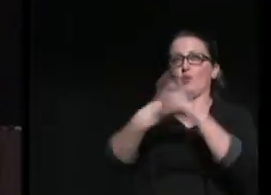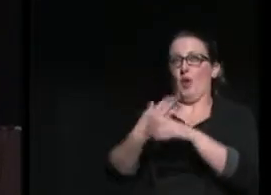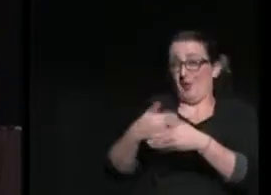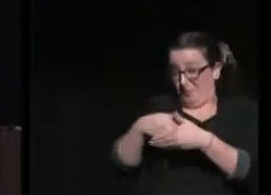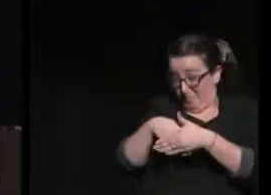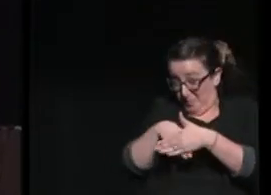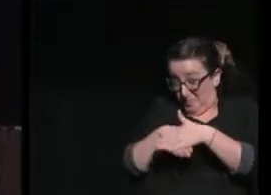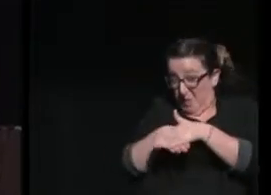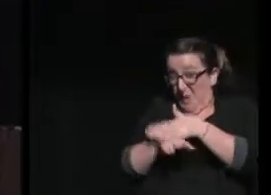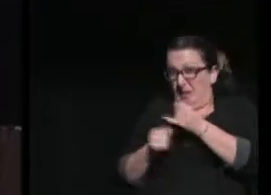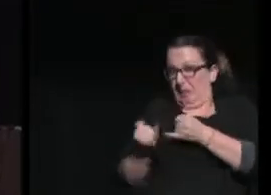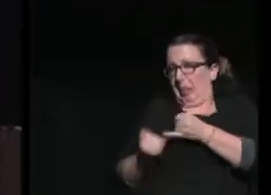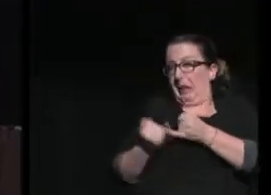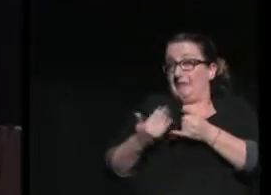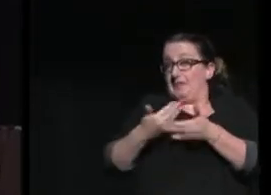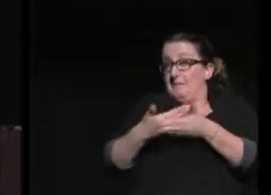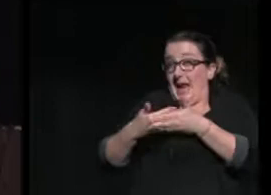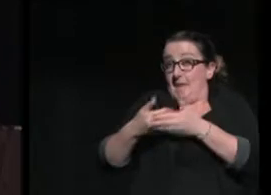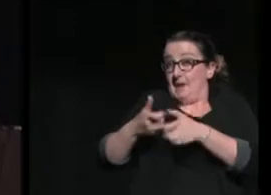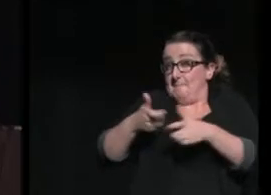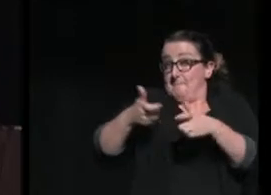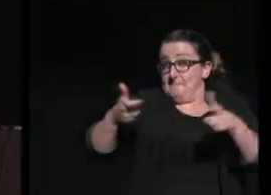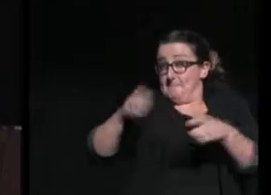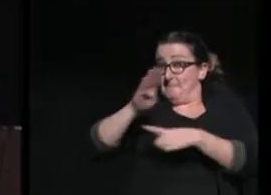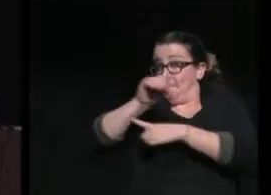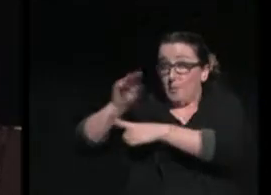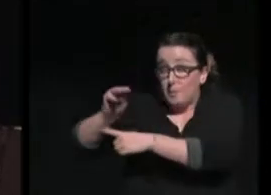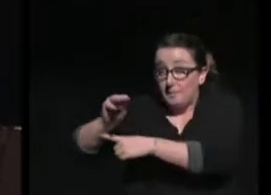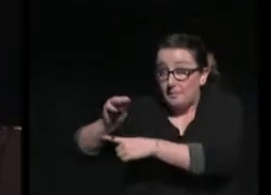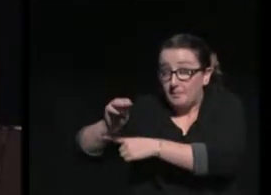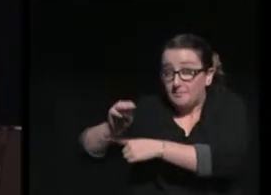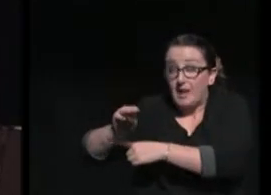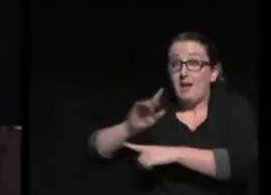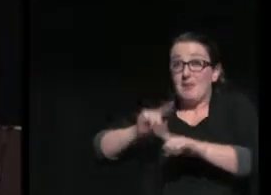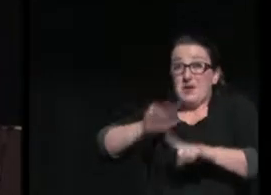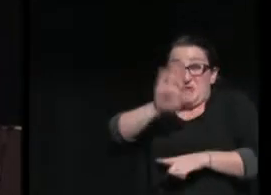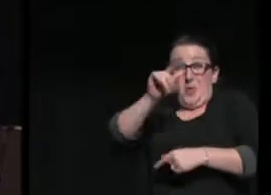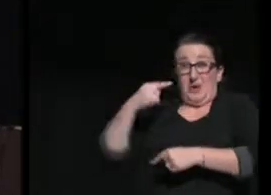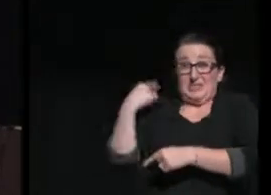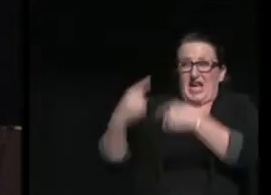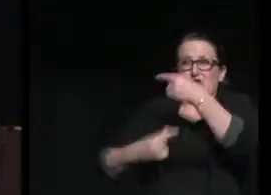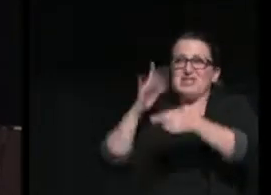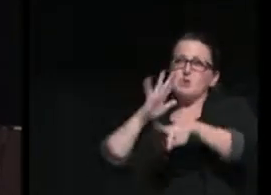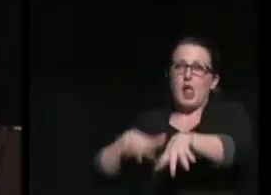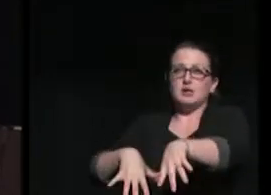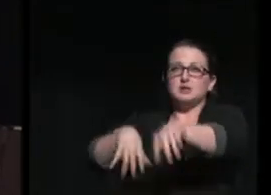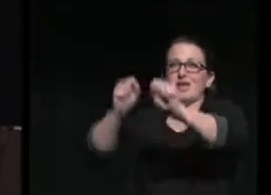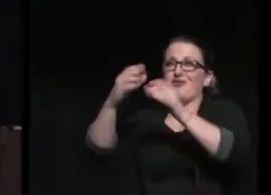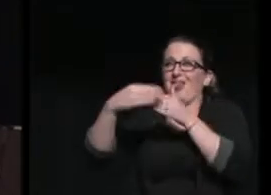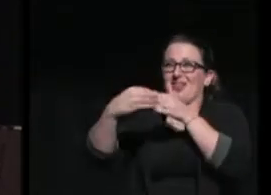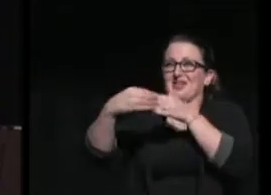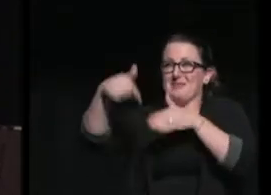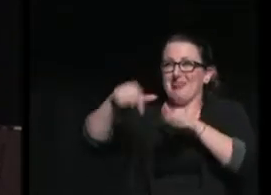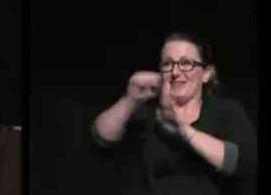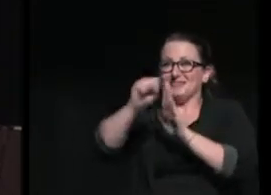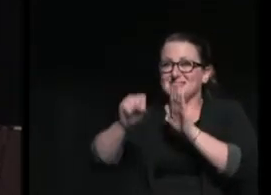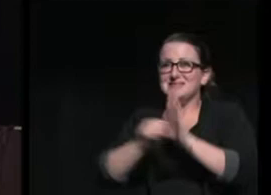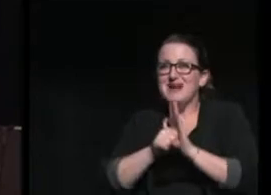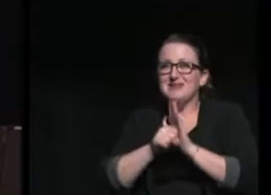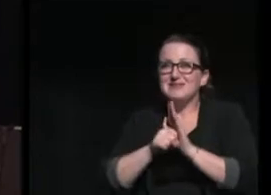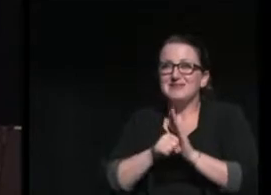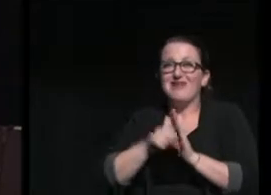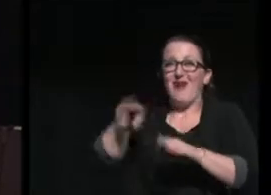boom, and we welcome your generation as it takes its place of leadership in our state, in our nation,